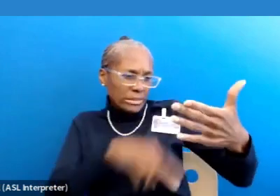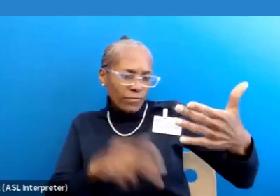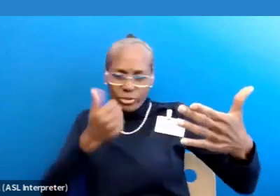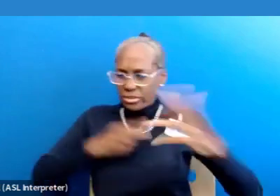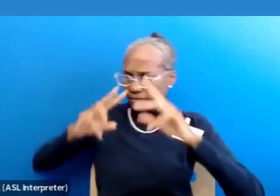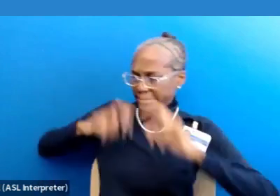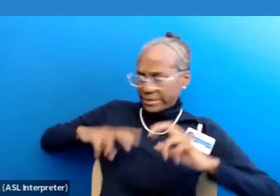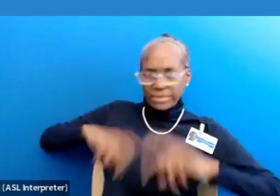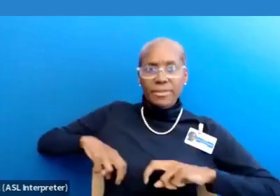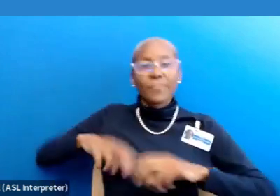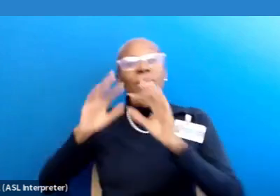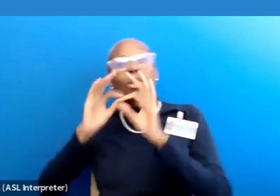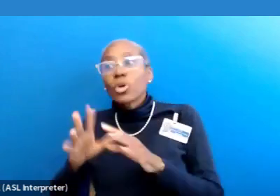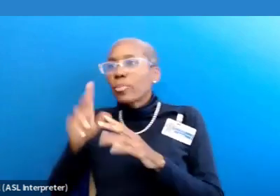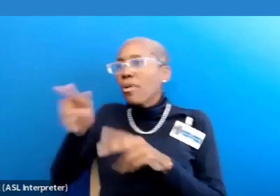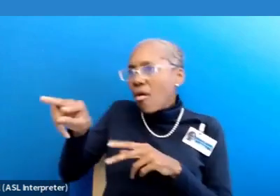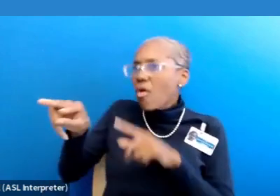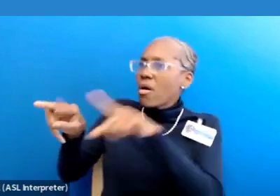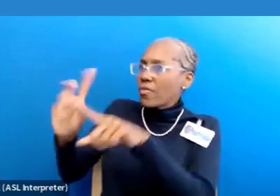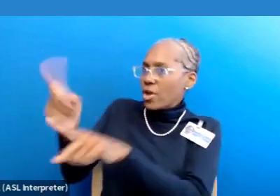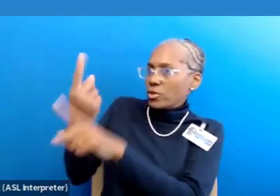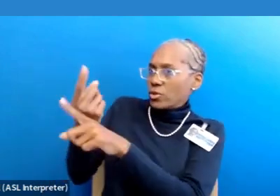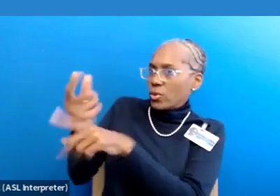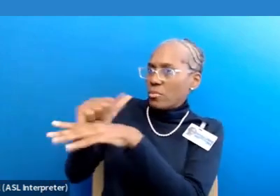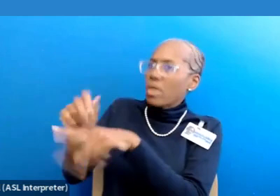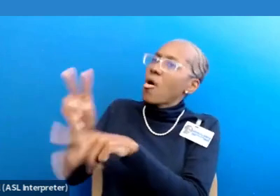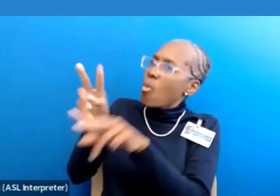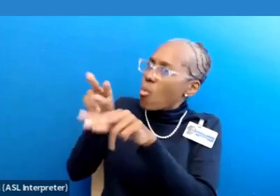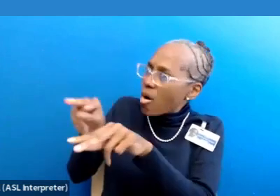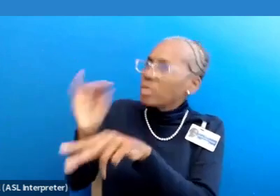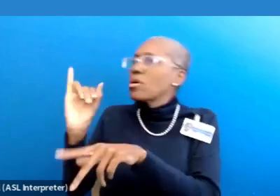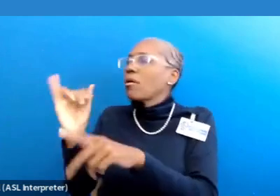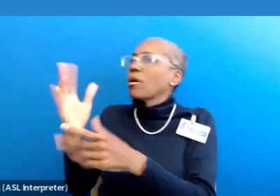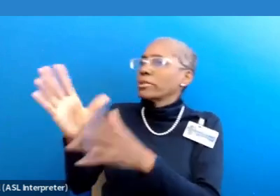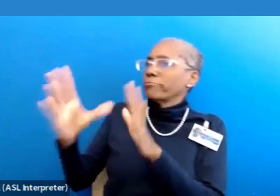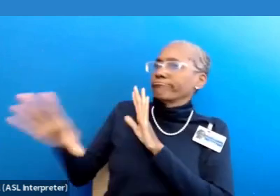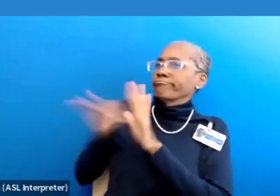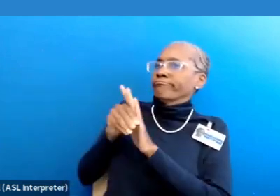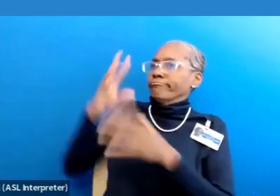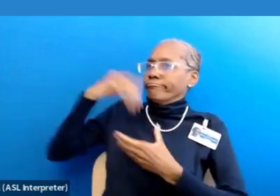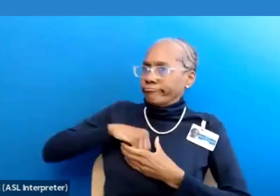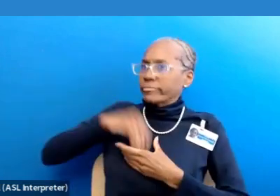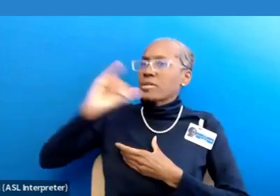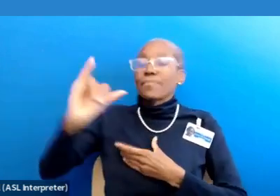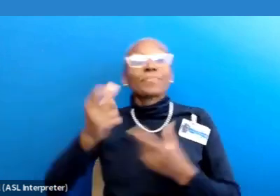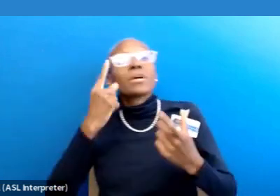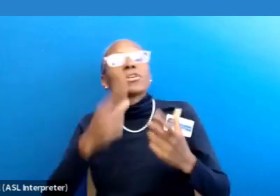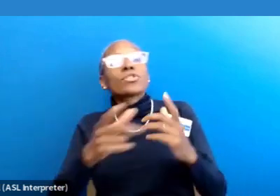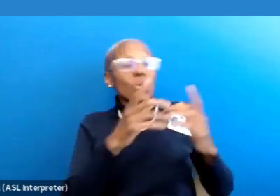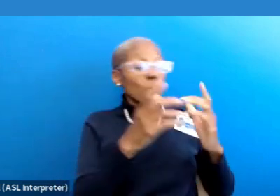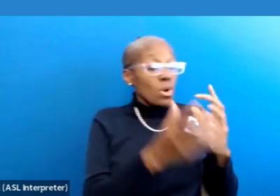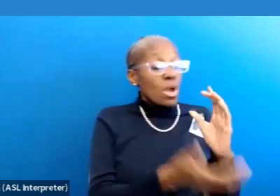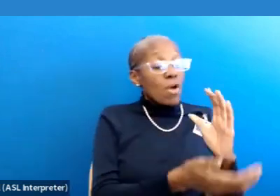other interpreters' renditions as a solo practice activity. To accelerate your path from competence to